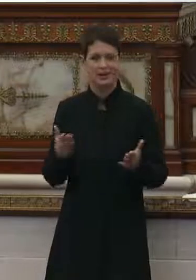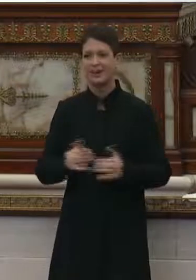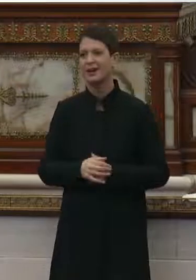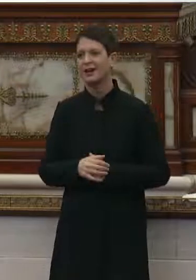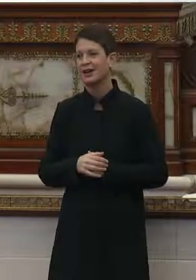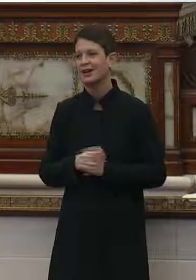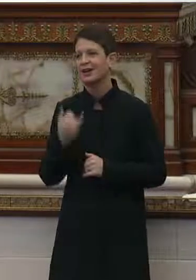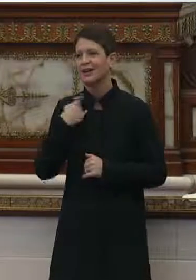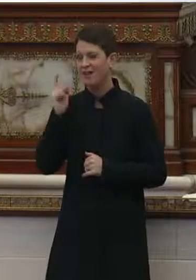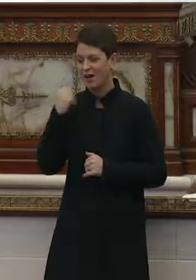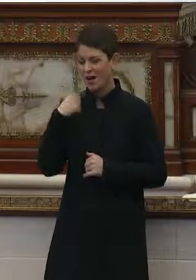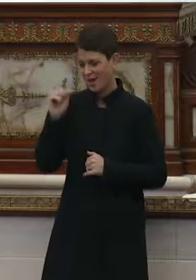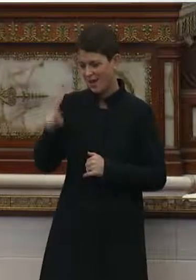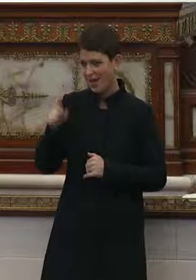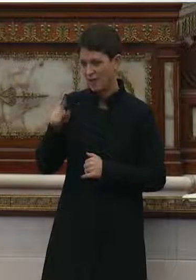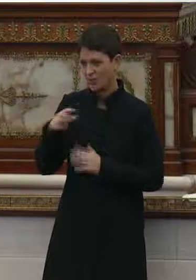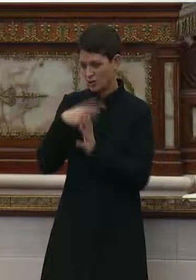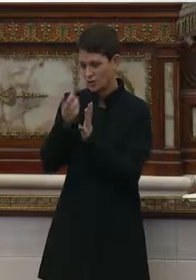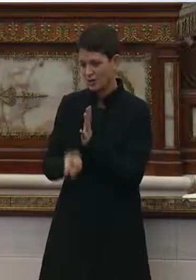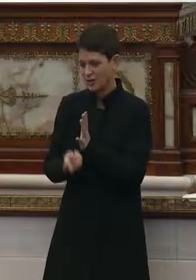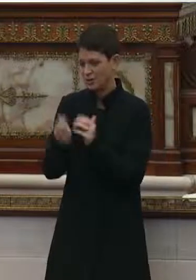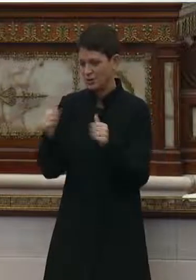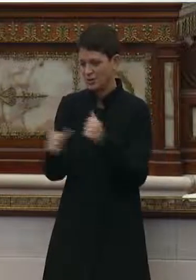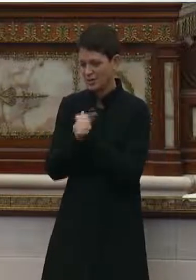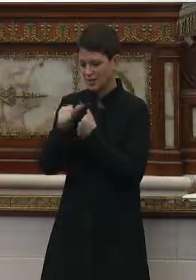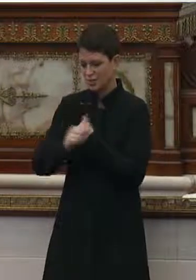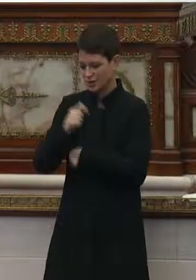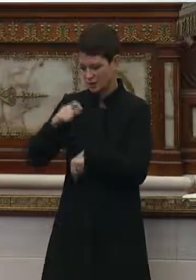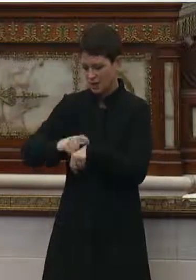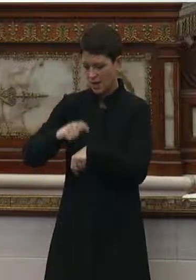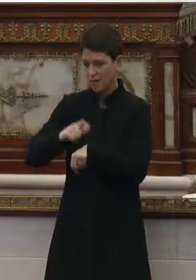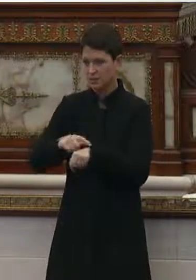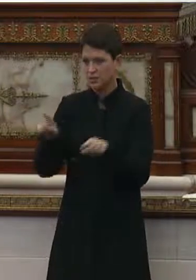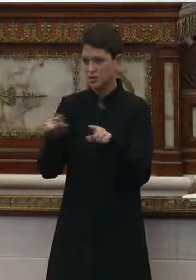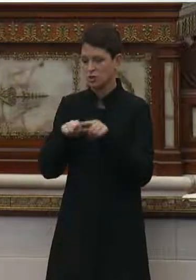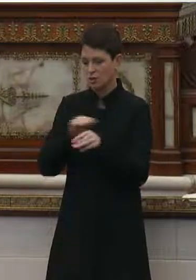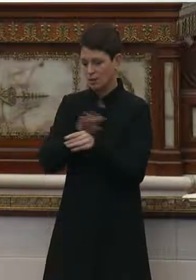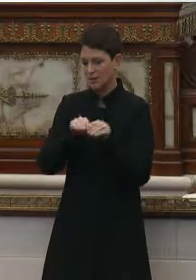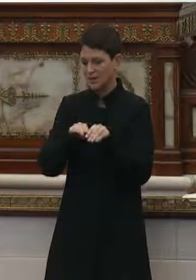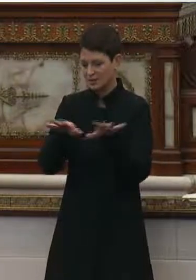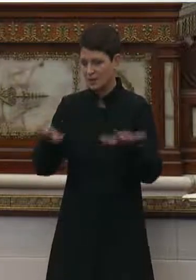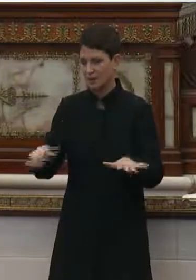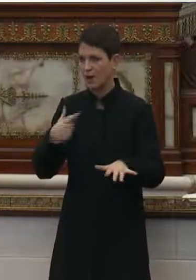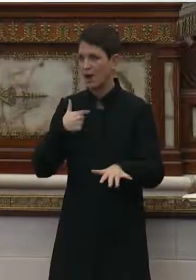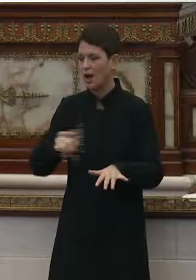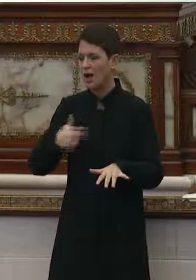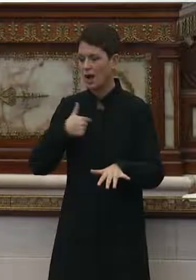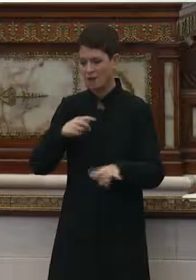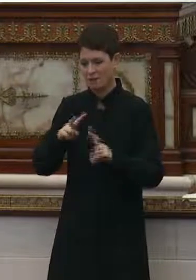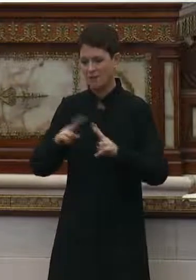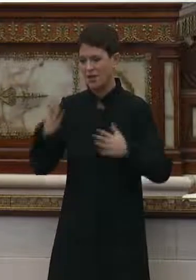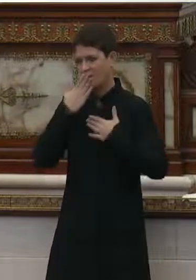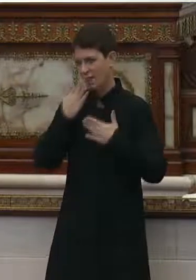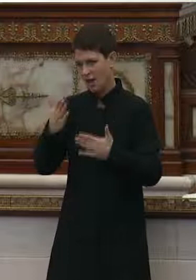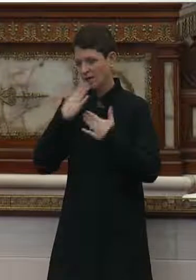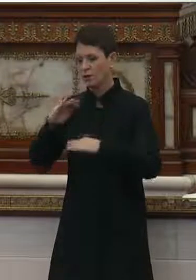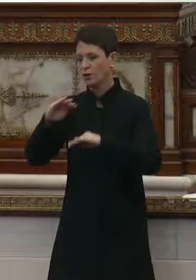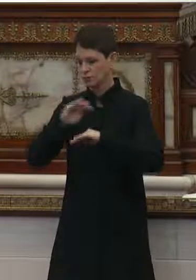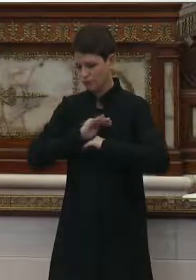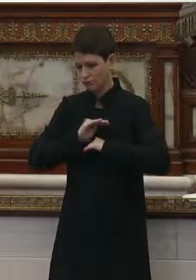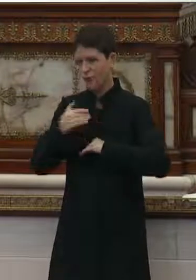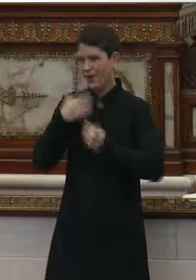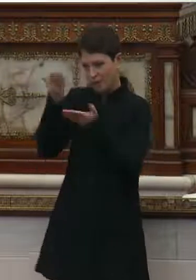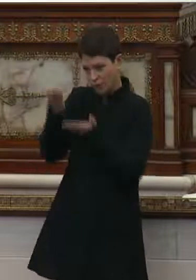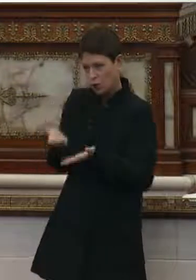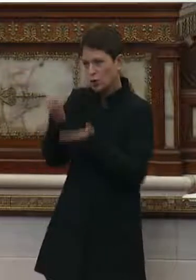if I had to go into such dangerous times of this pandemic, I am thankful that we have